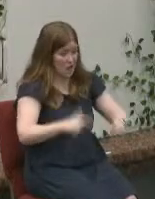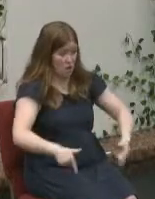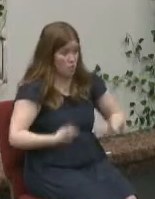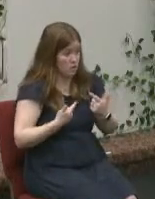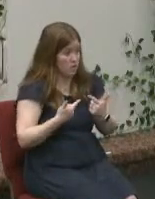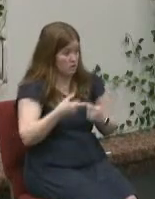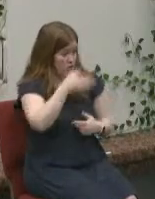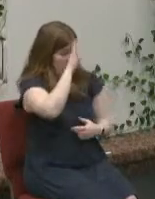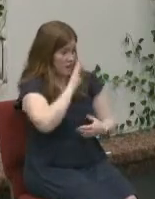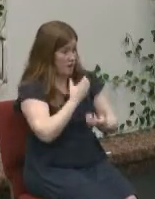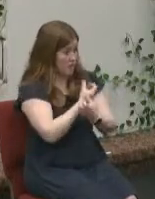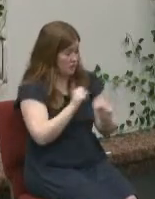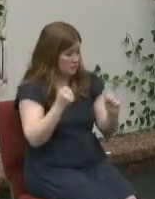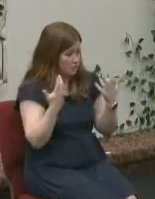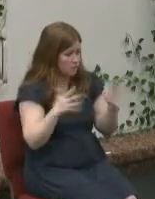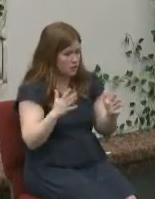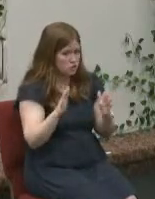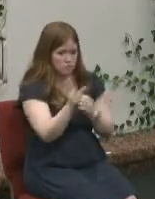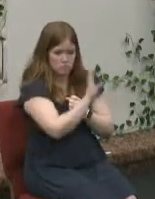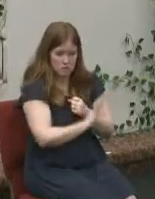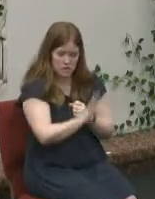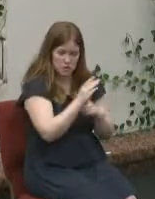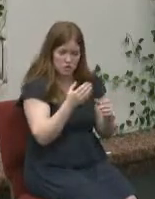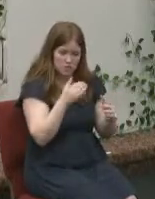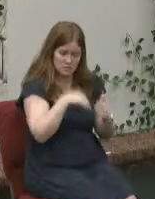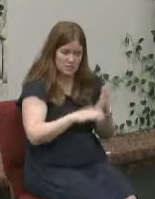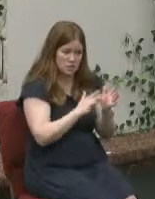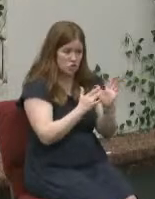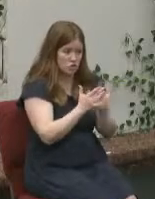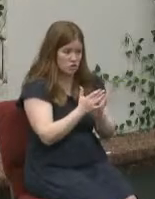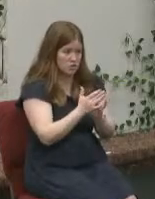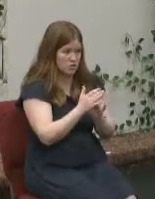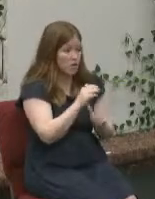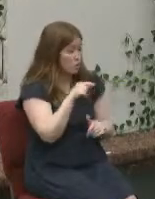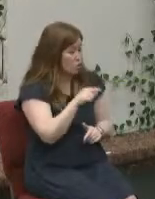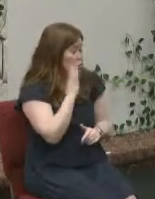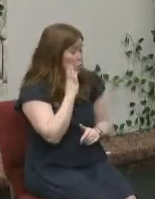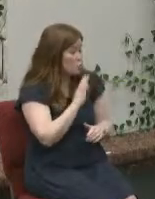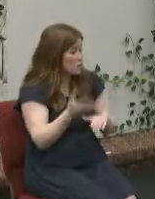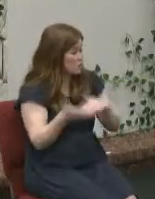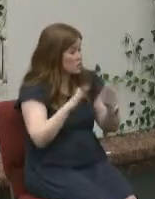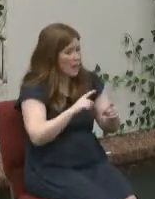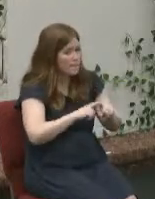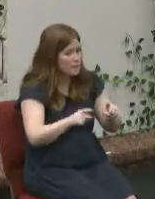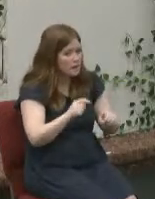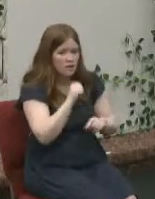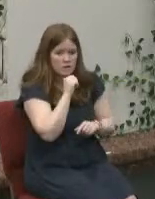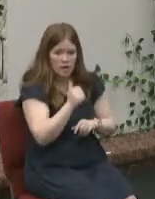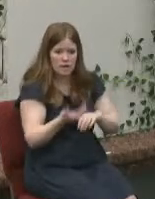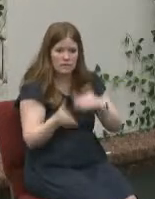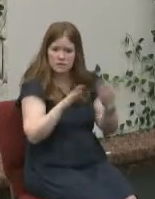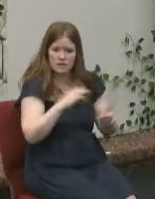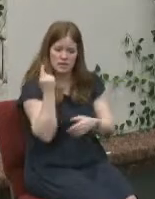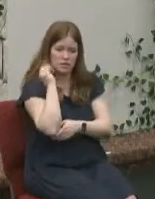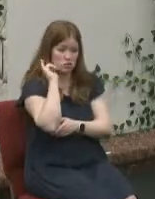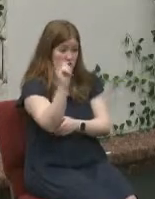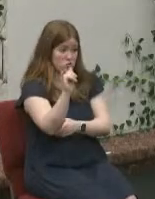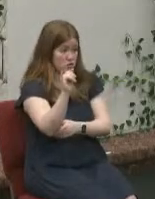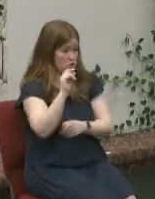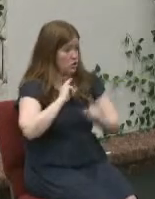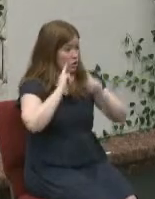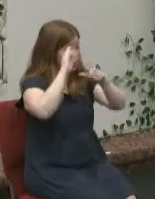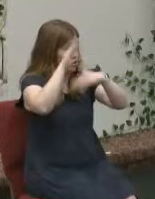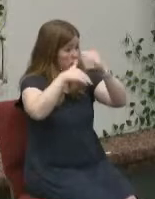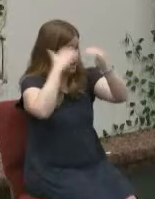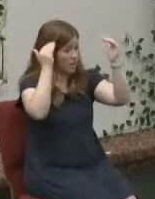god's salvation and protect us through jesus it won't keep you from dying physically but it will keep you from dying eternally and